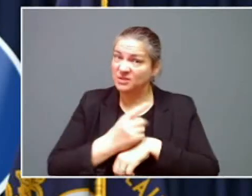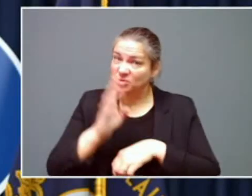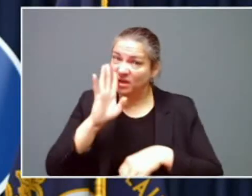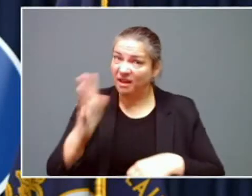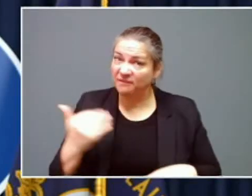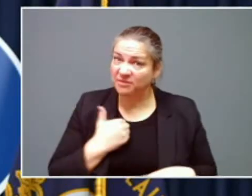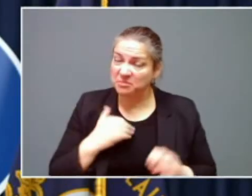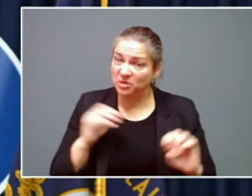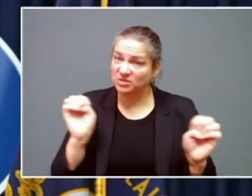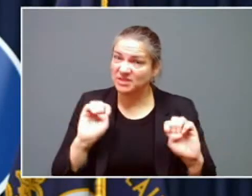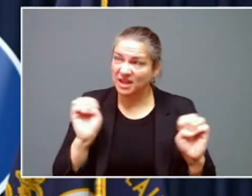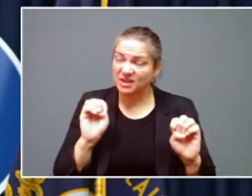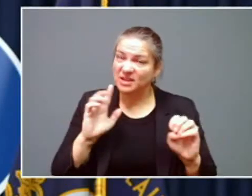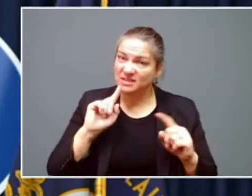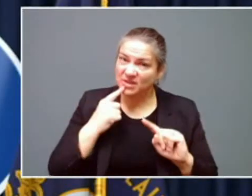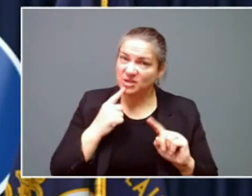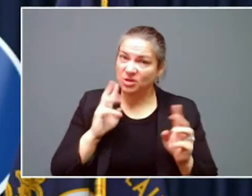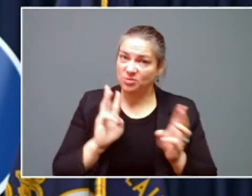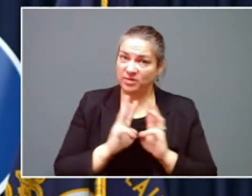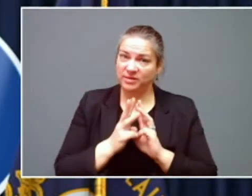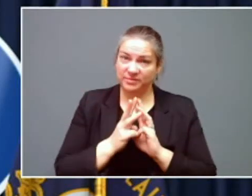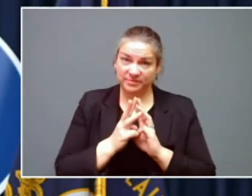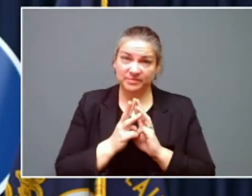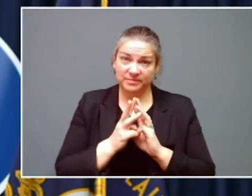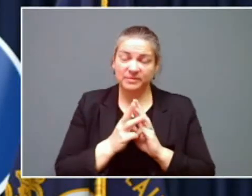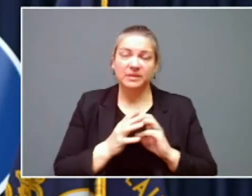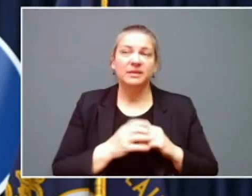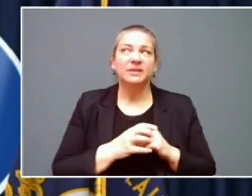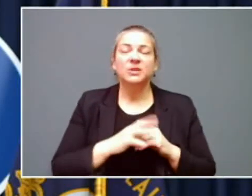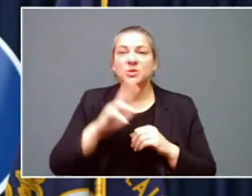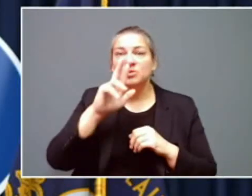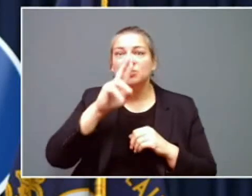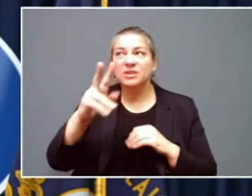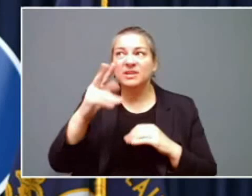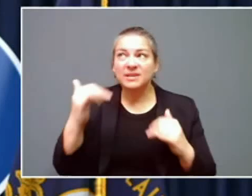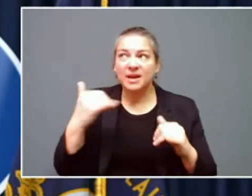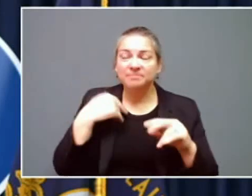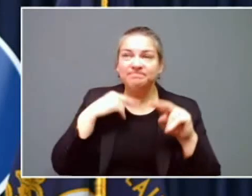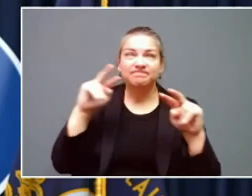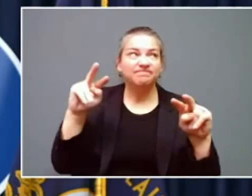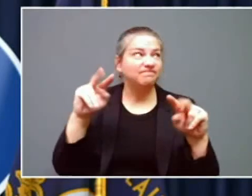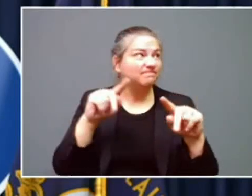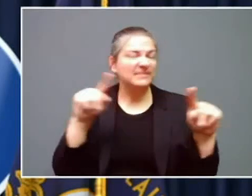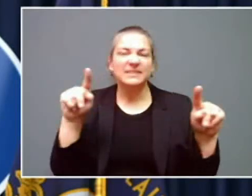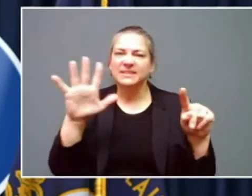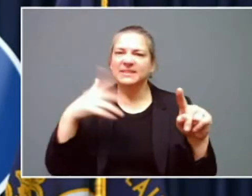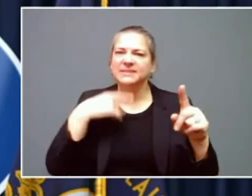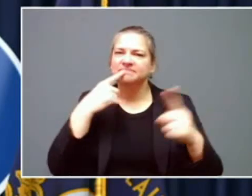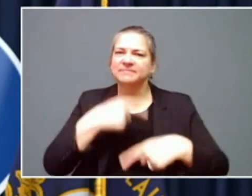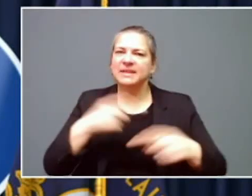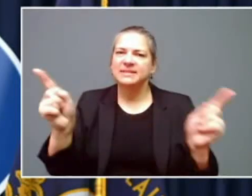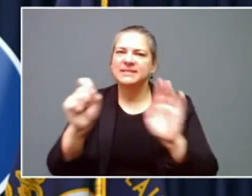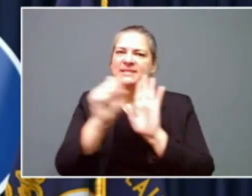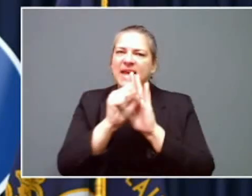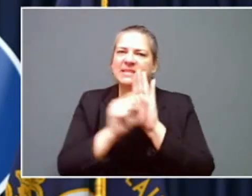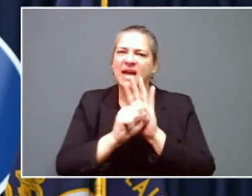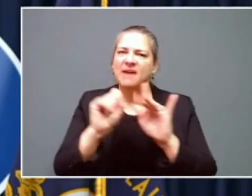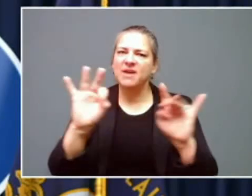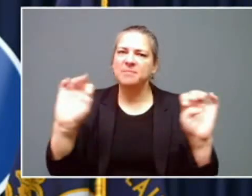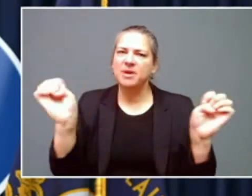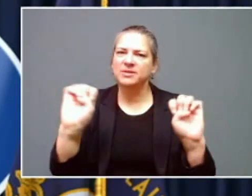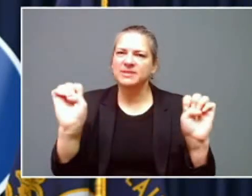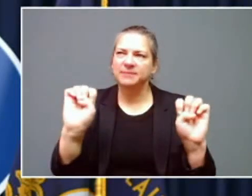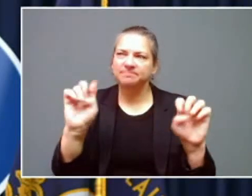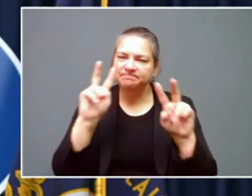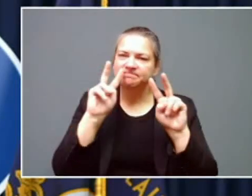what we are seeing in the forecast, I have declared a state of emergency today in anticipation of a